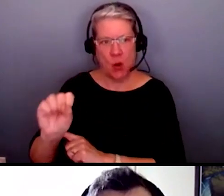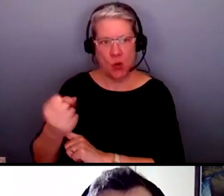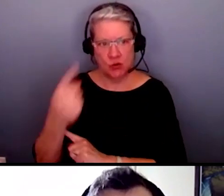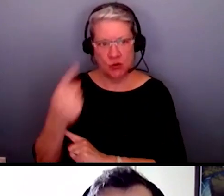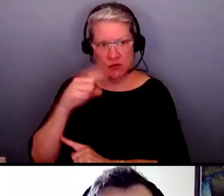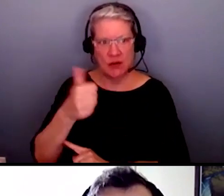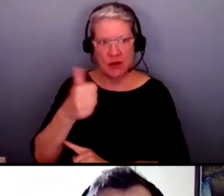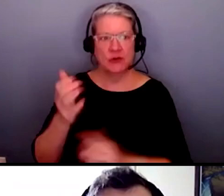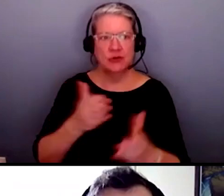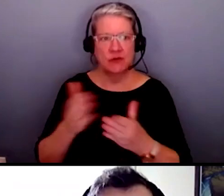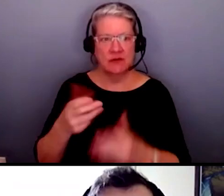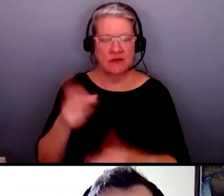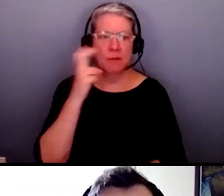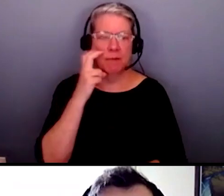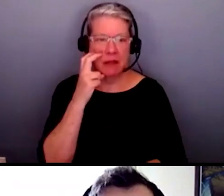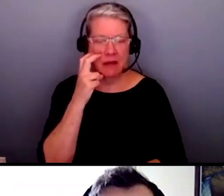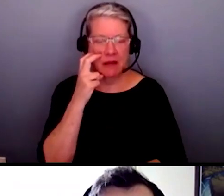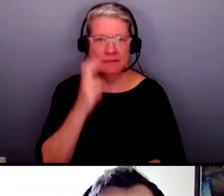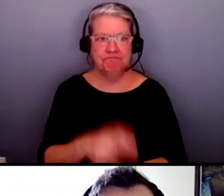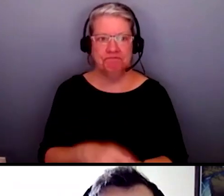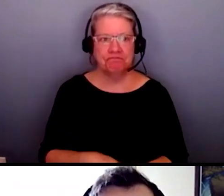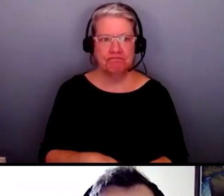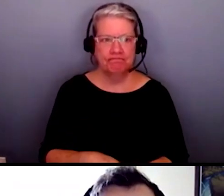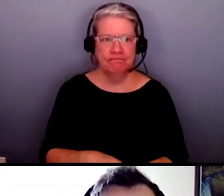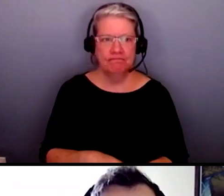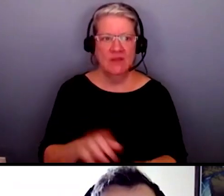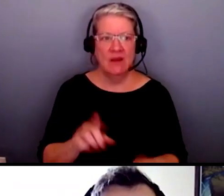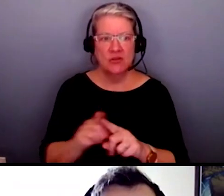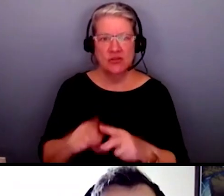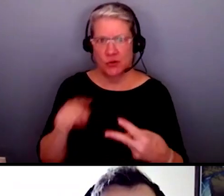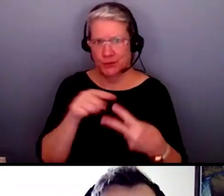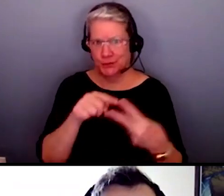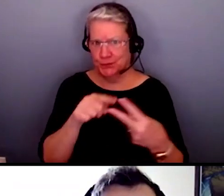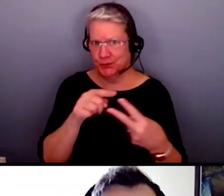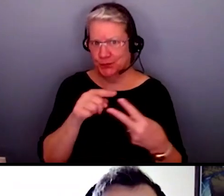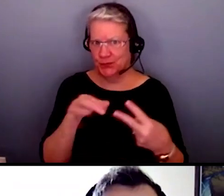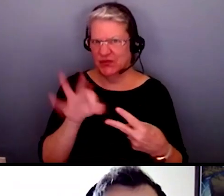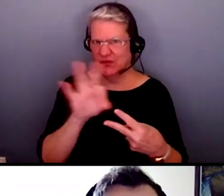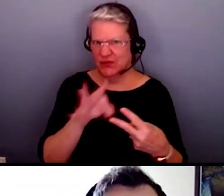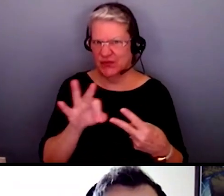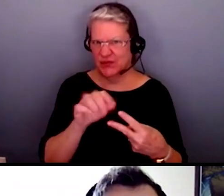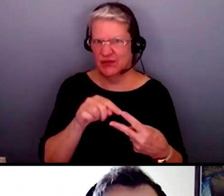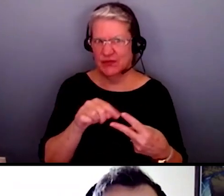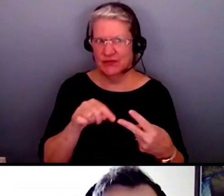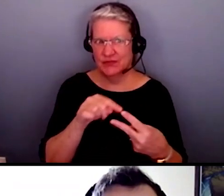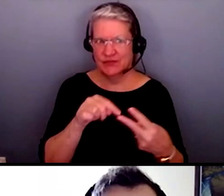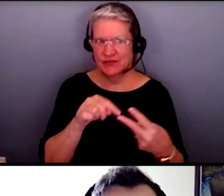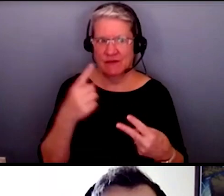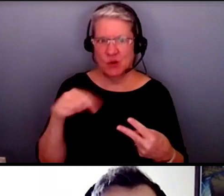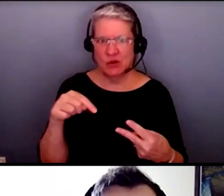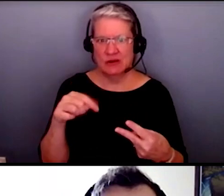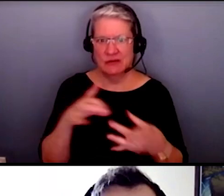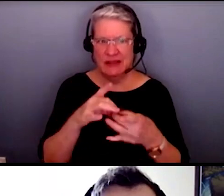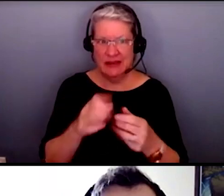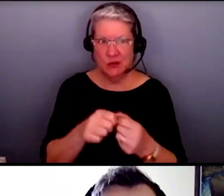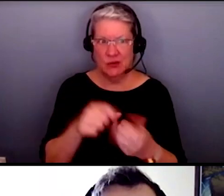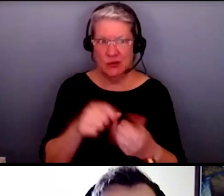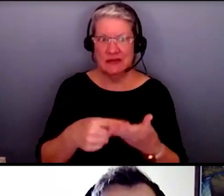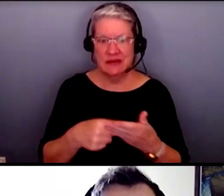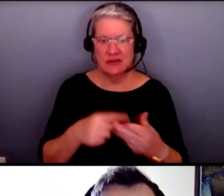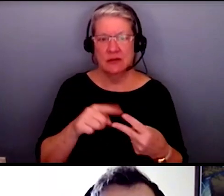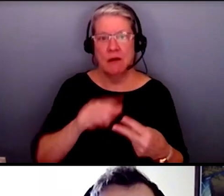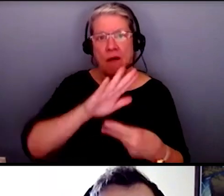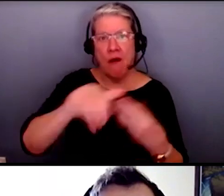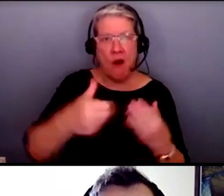um for for the blind um i want to highlight two points um just for the benefit of the discussion not all